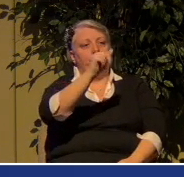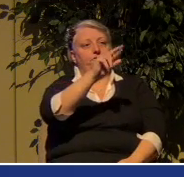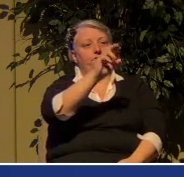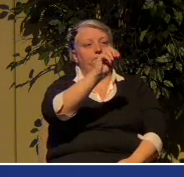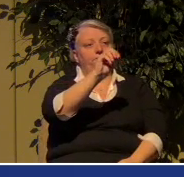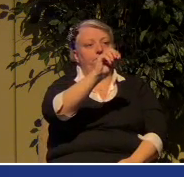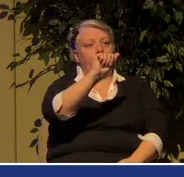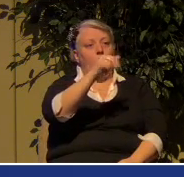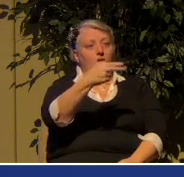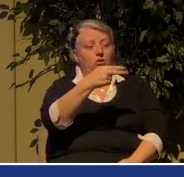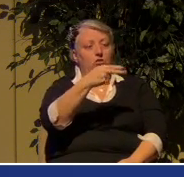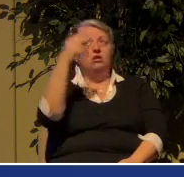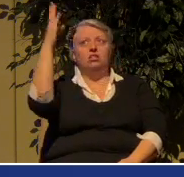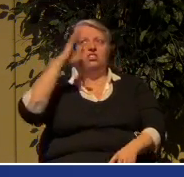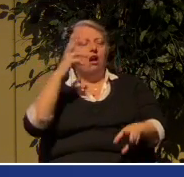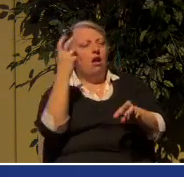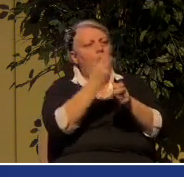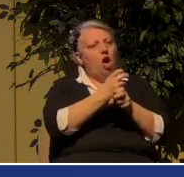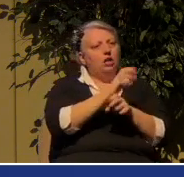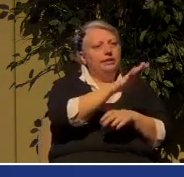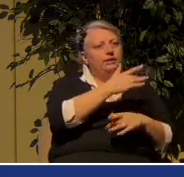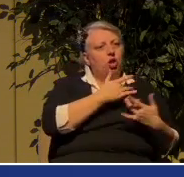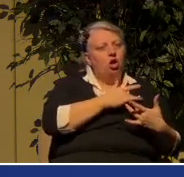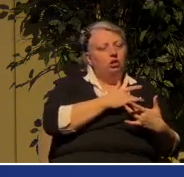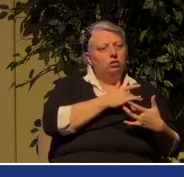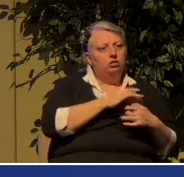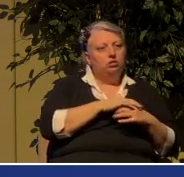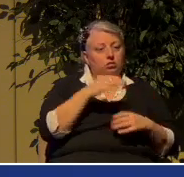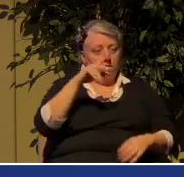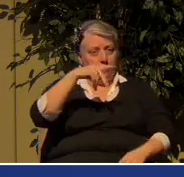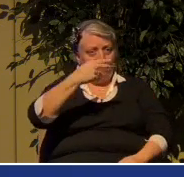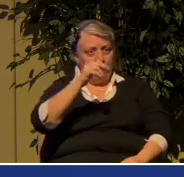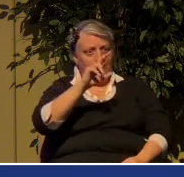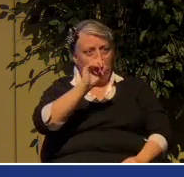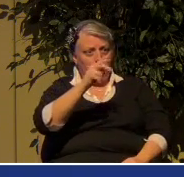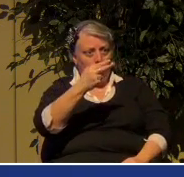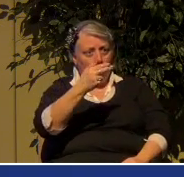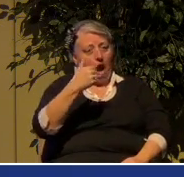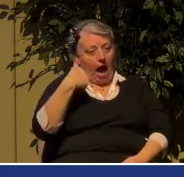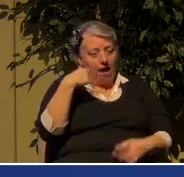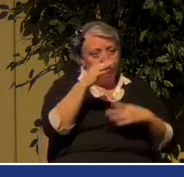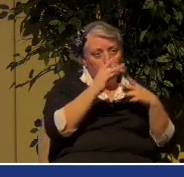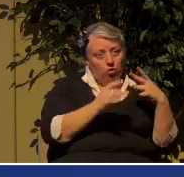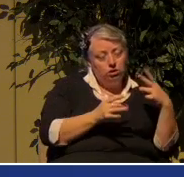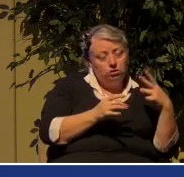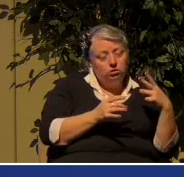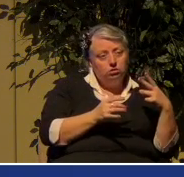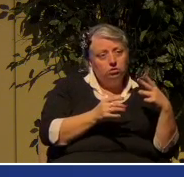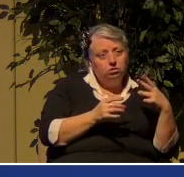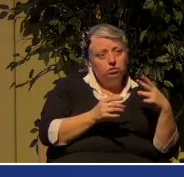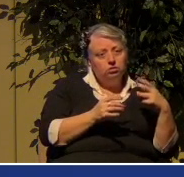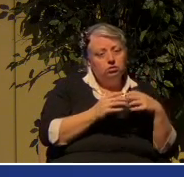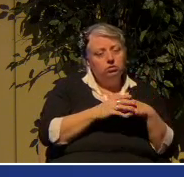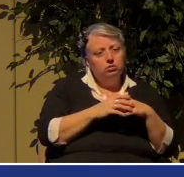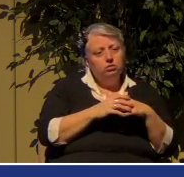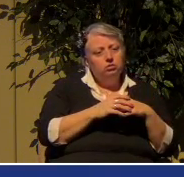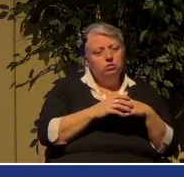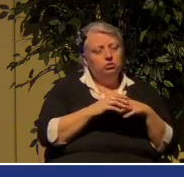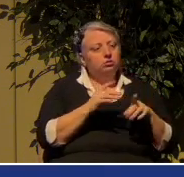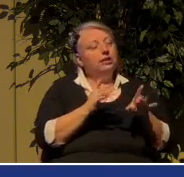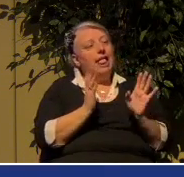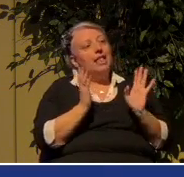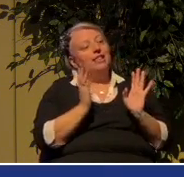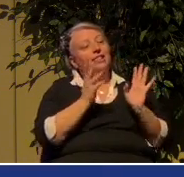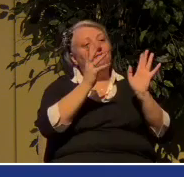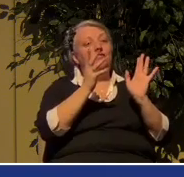Did poor Pharaoh have a choice? Did Was he just left at the Calvinistic